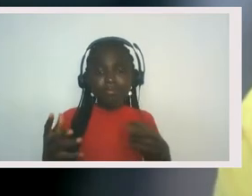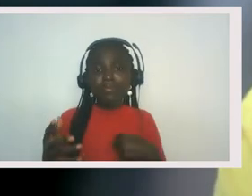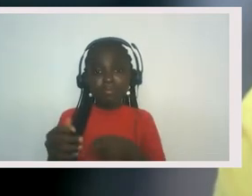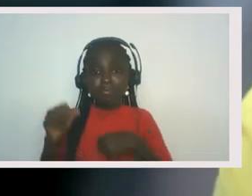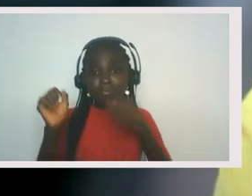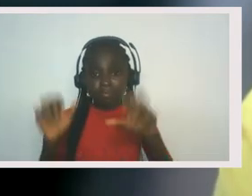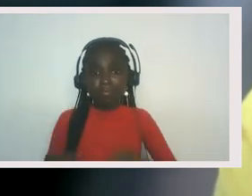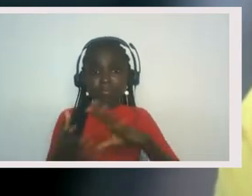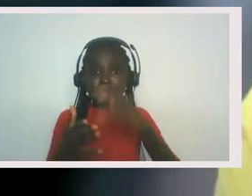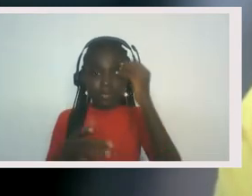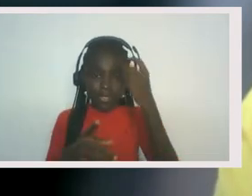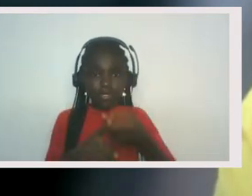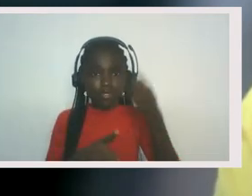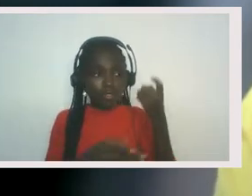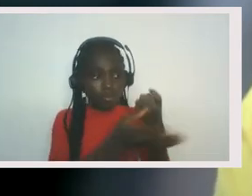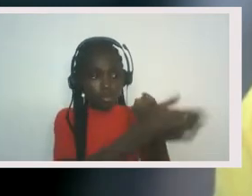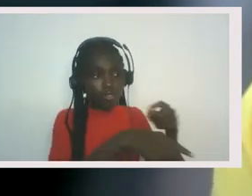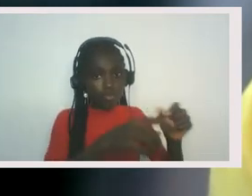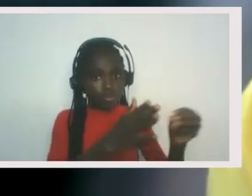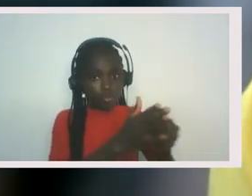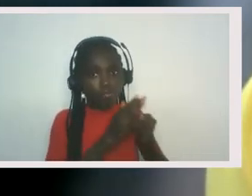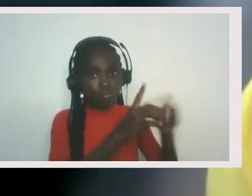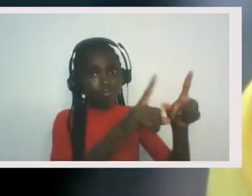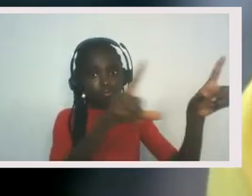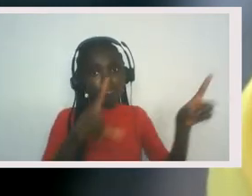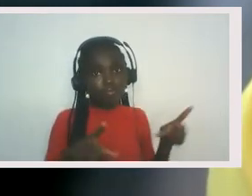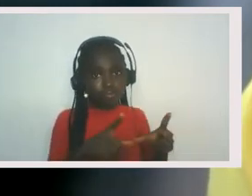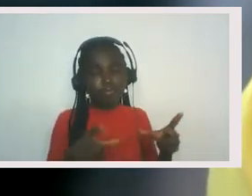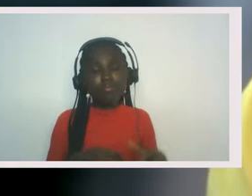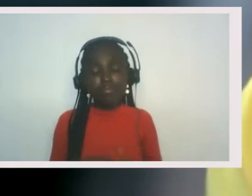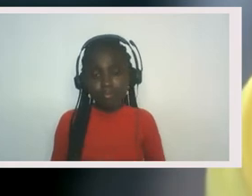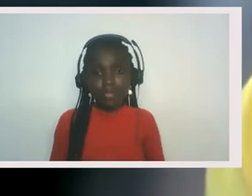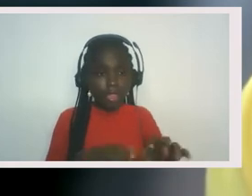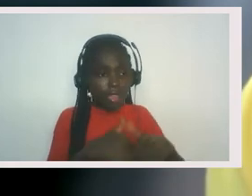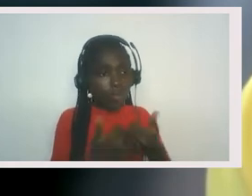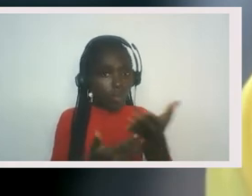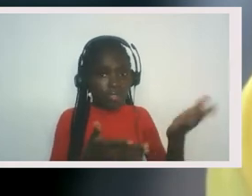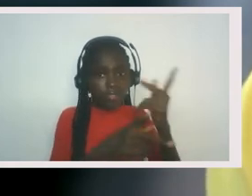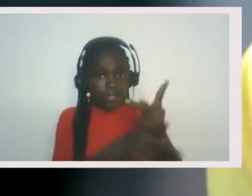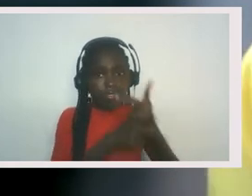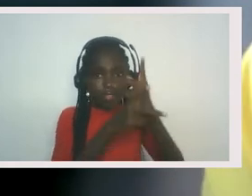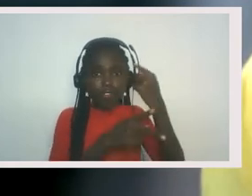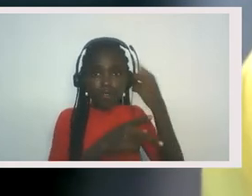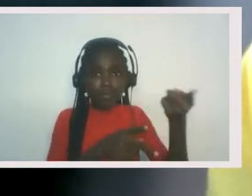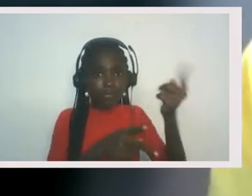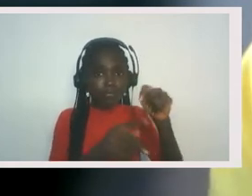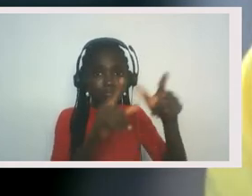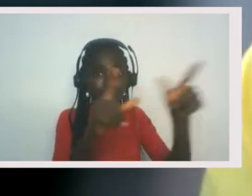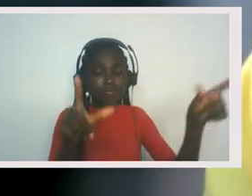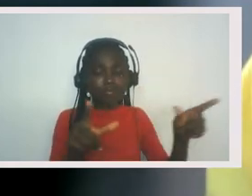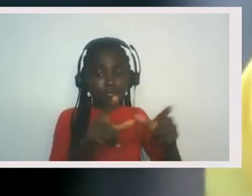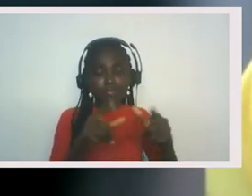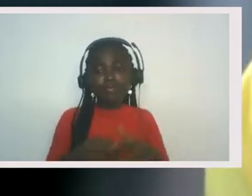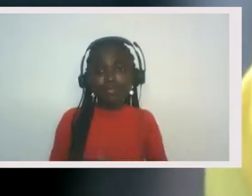people did and how they cared for the land. And this idea that we're